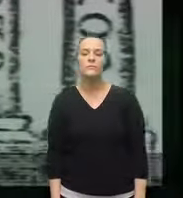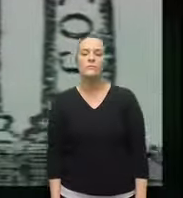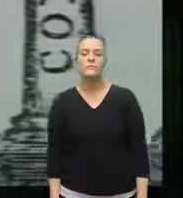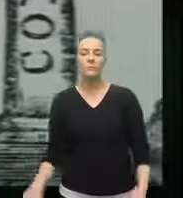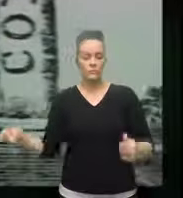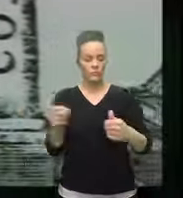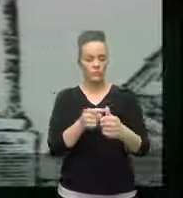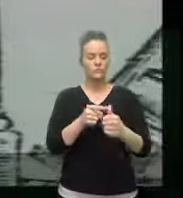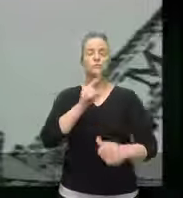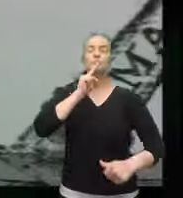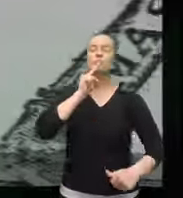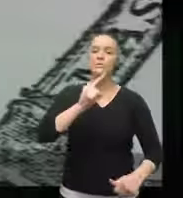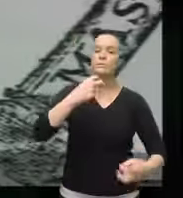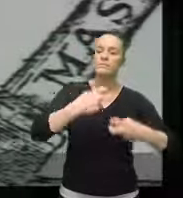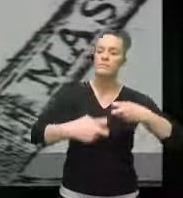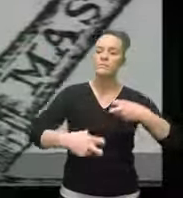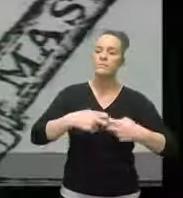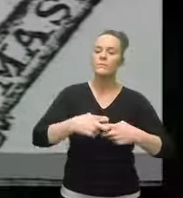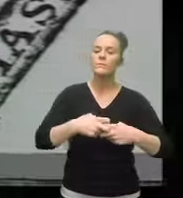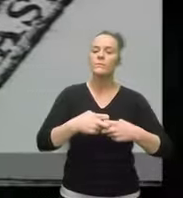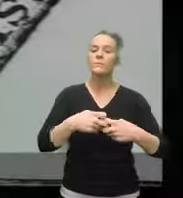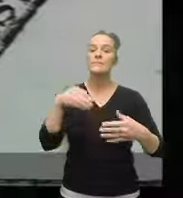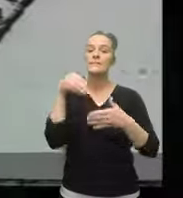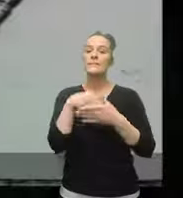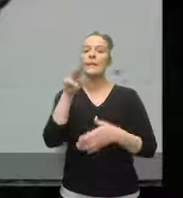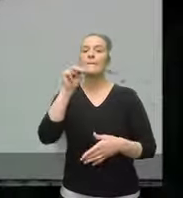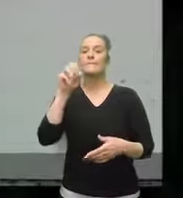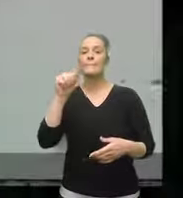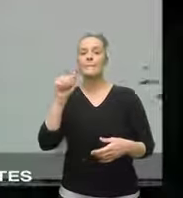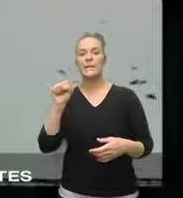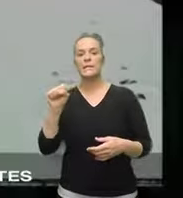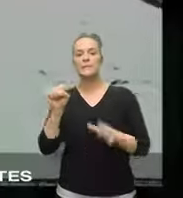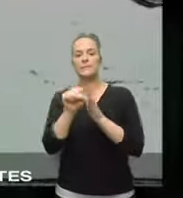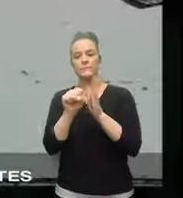the first real test is in Massachusetts